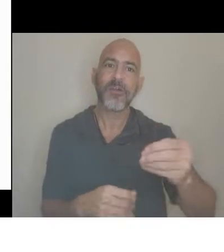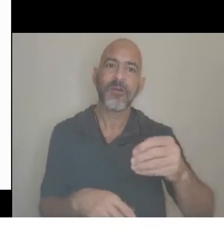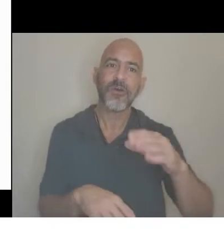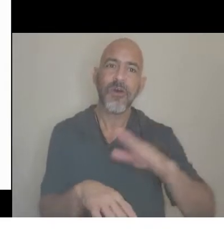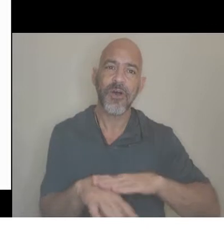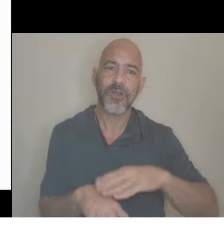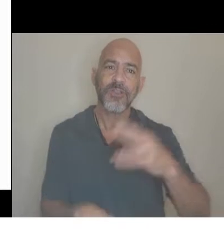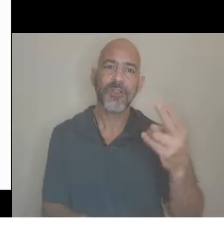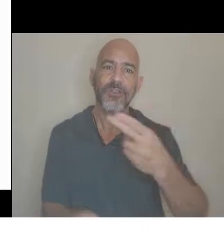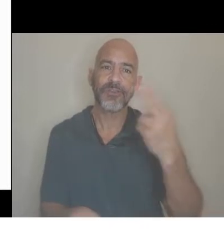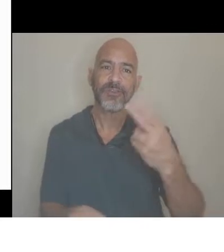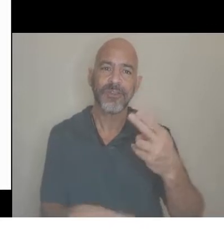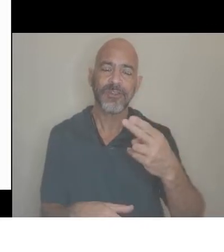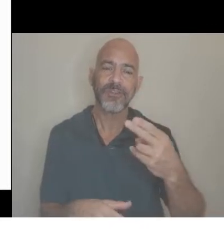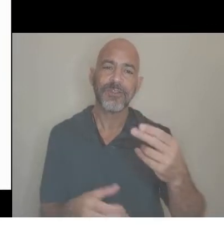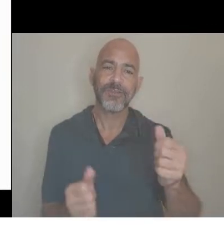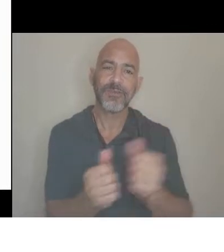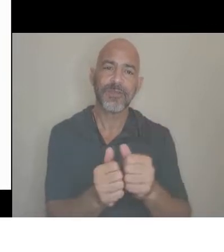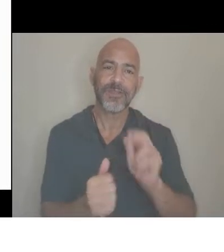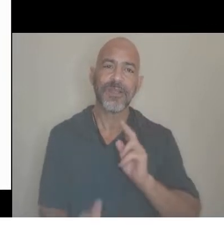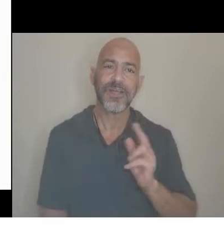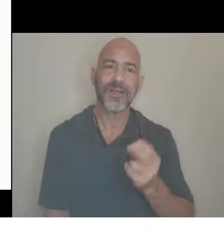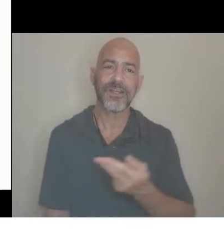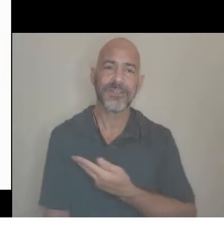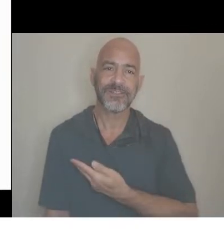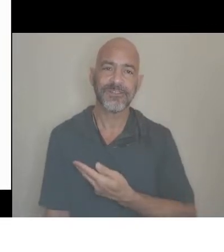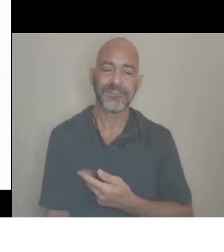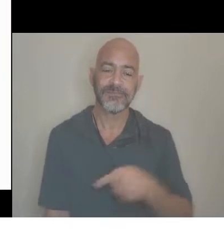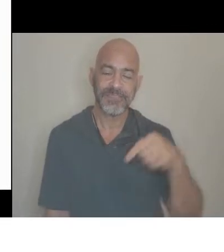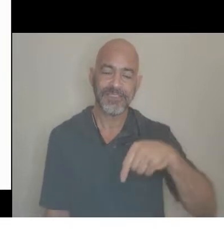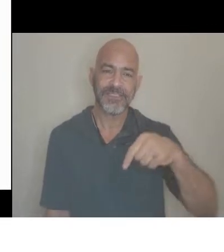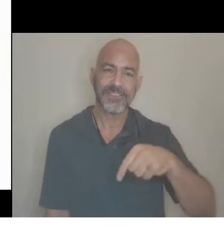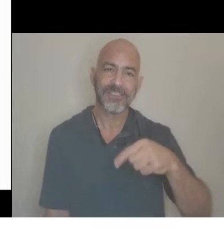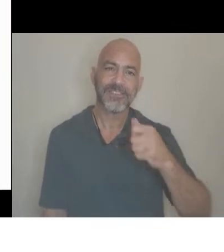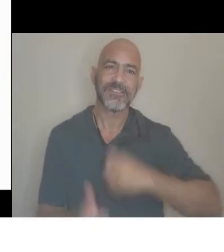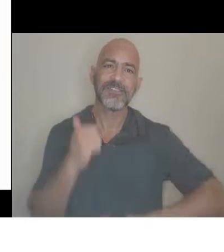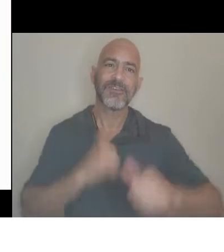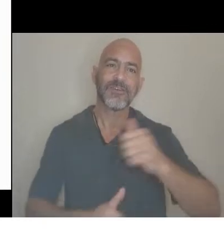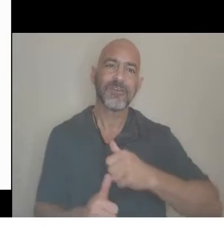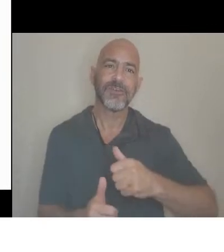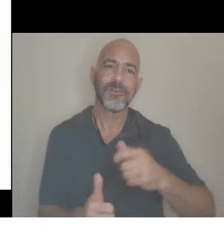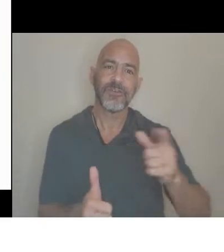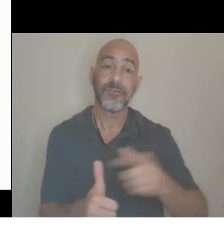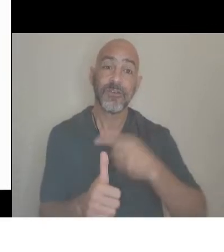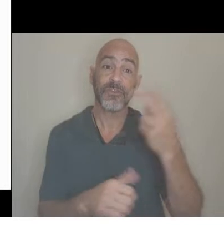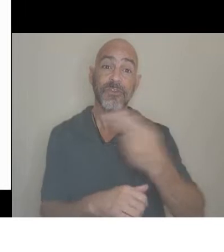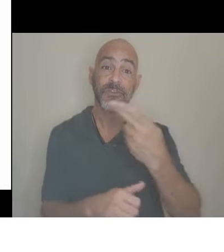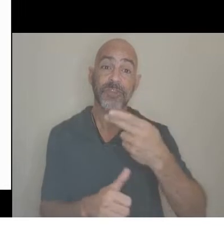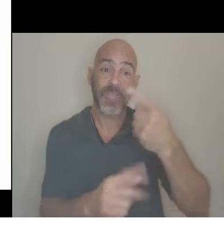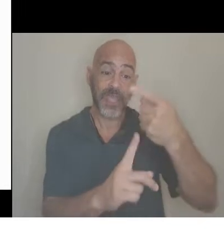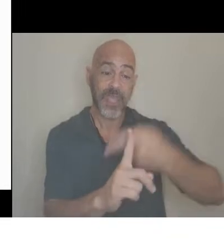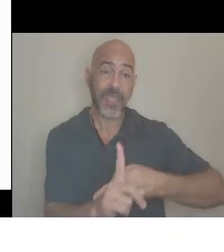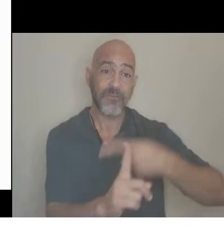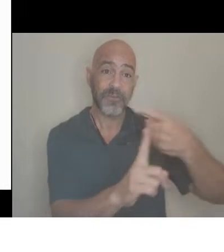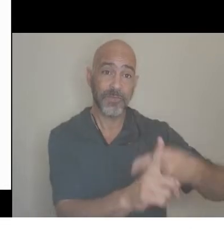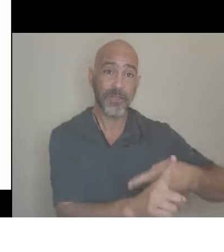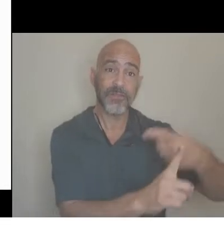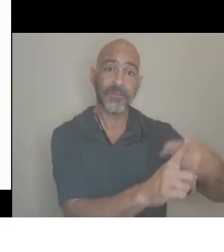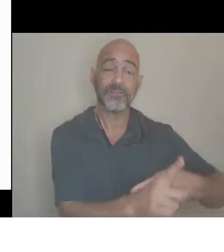with us, we will be having these events on the first Thursday of every month, on different